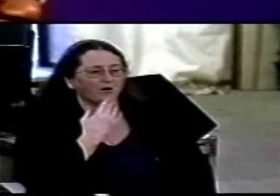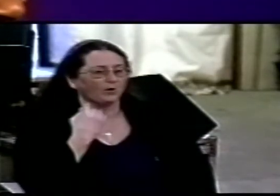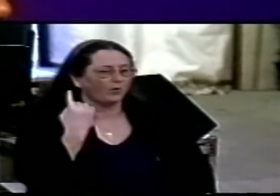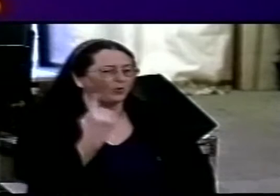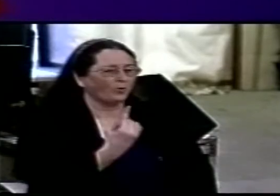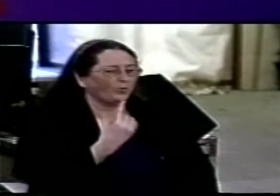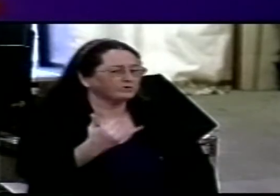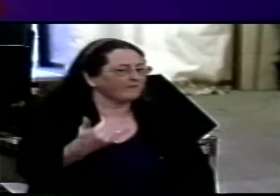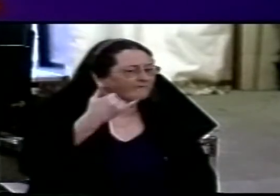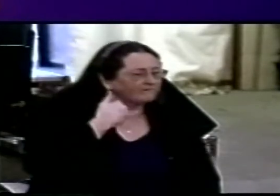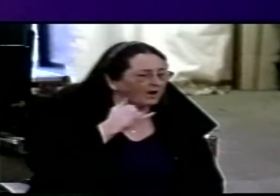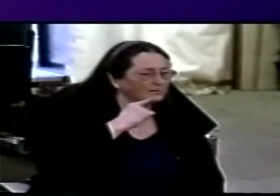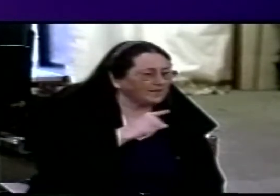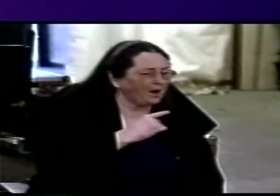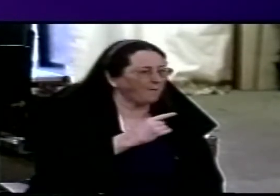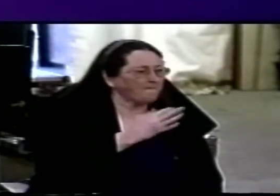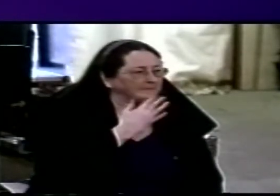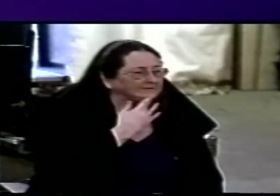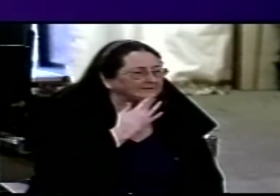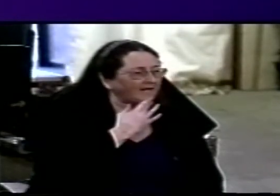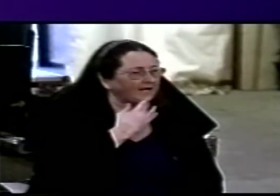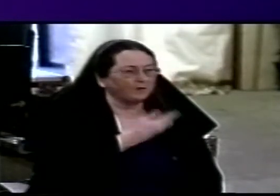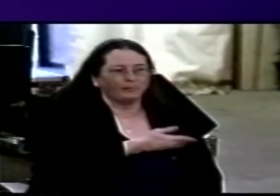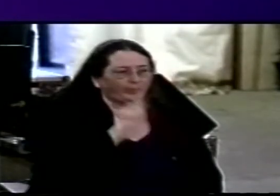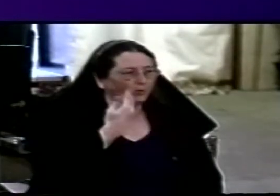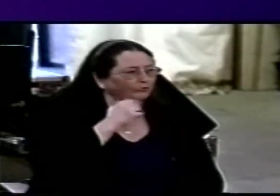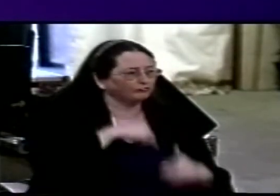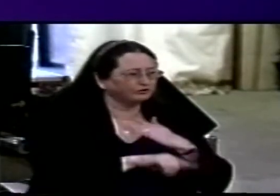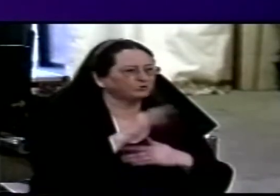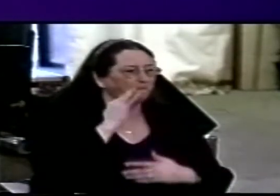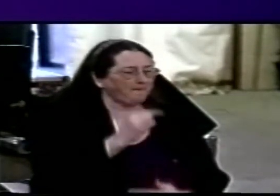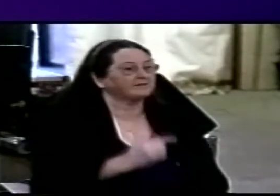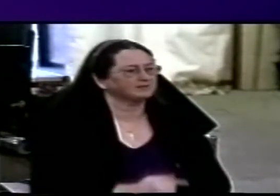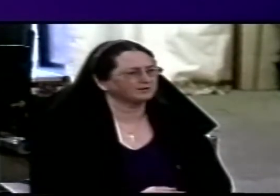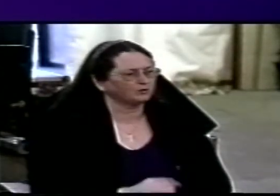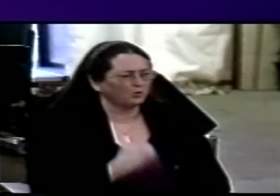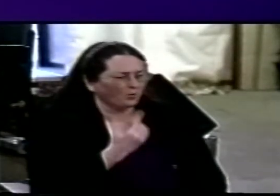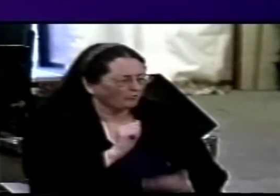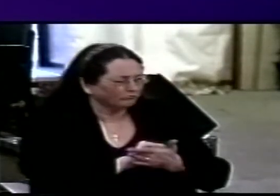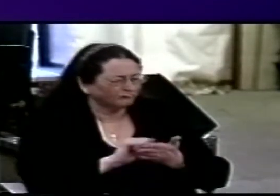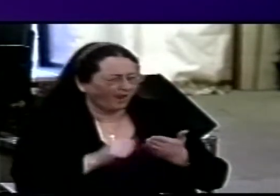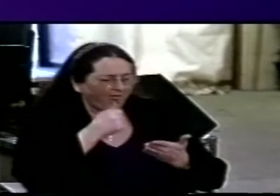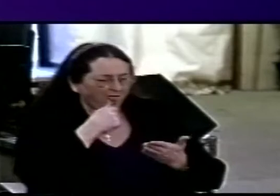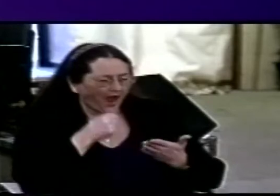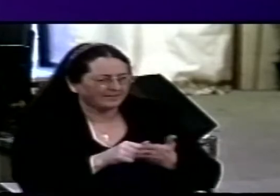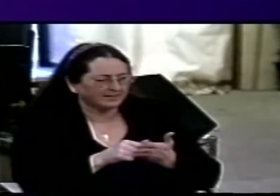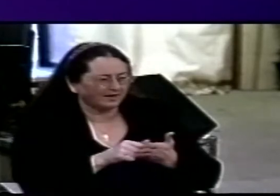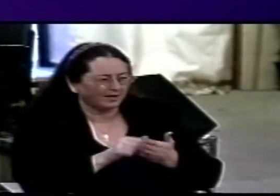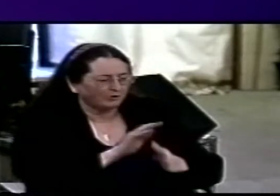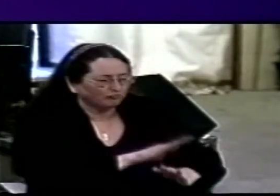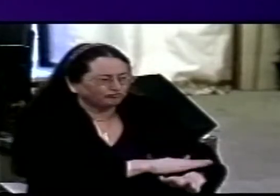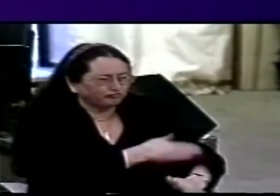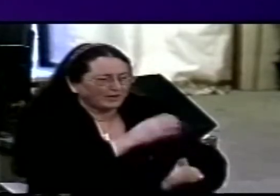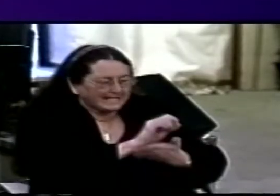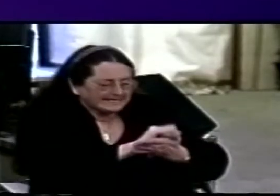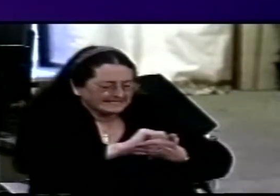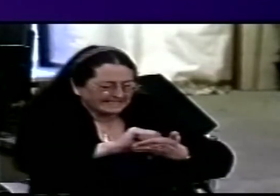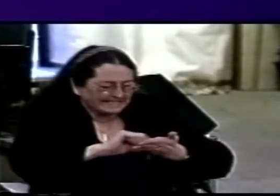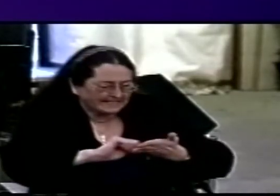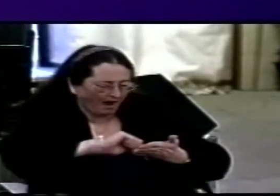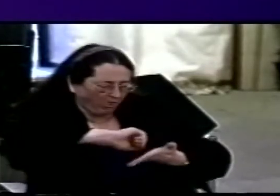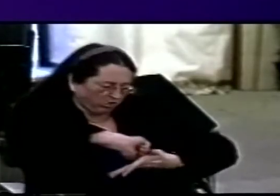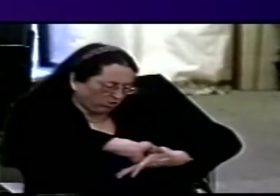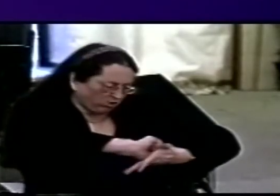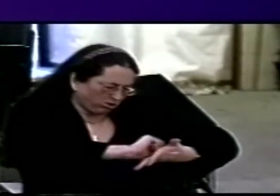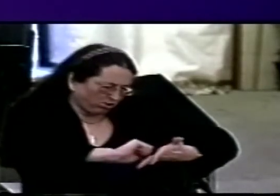who's gonna get me who will write me that letter in green ink at a funny angle